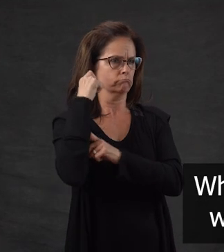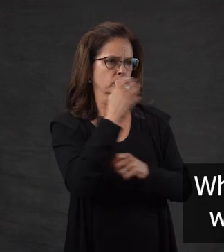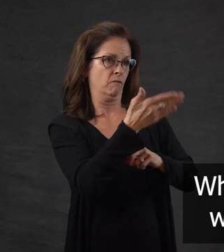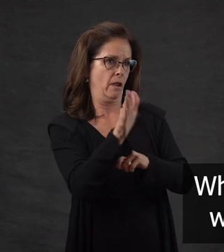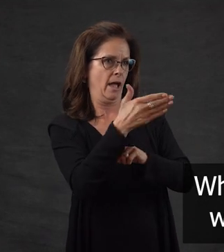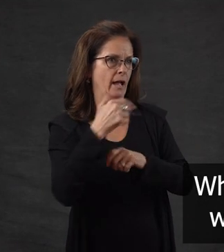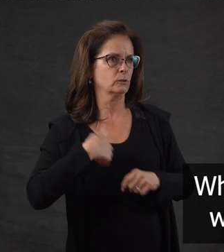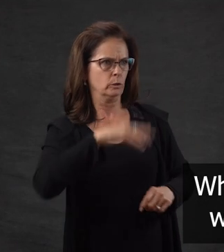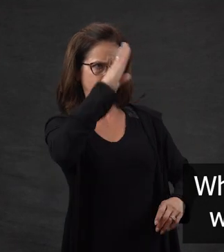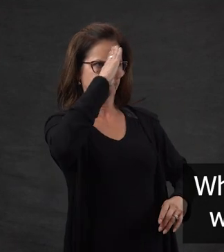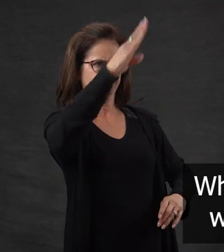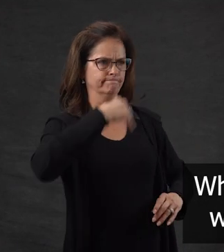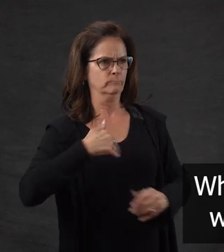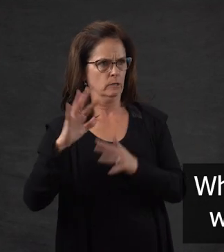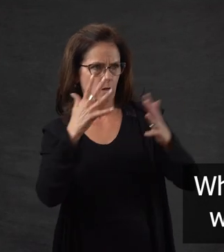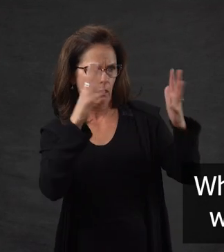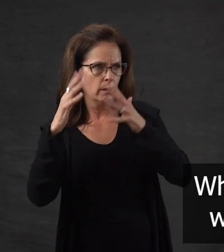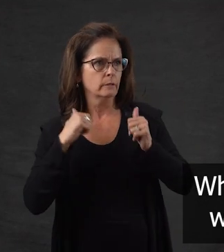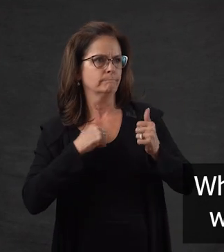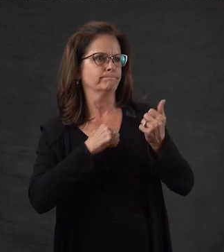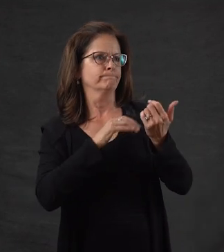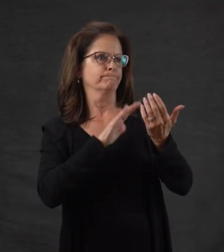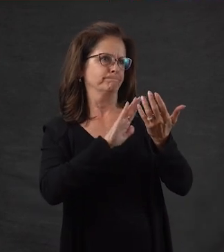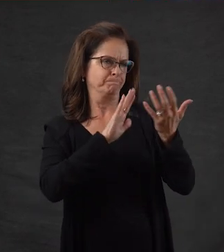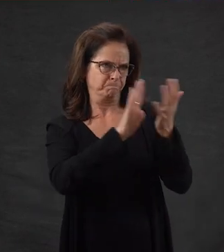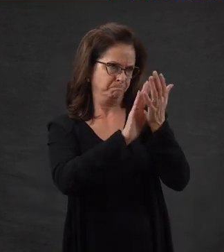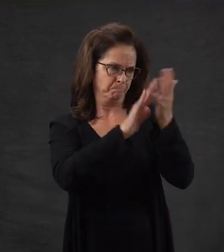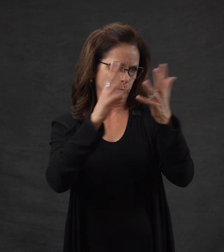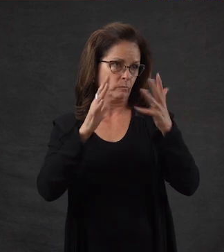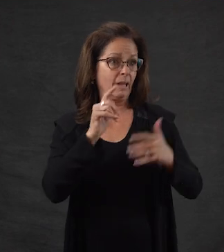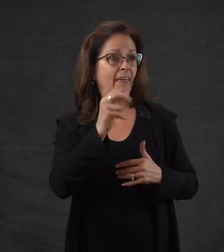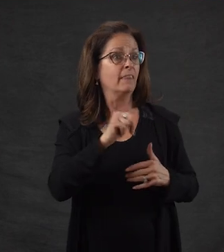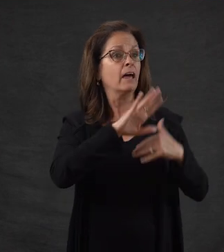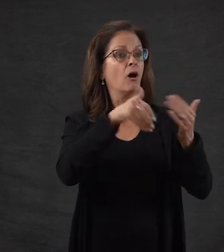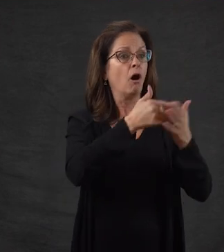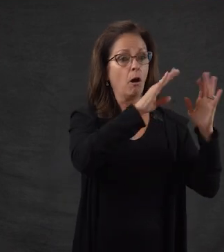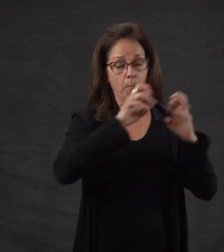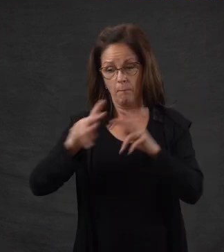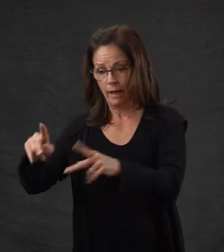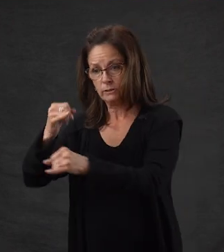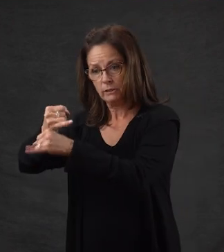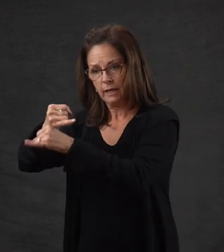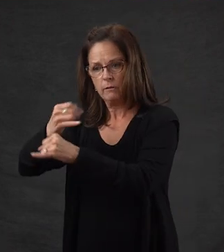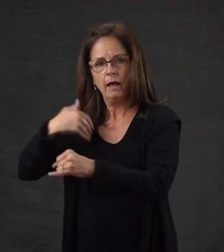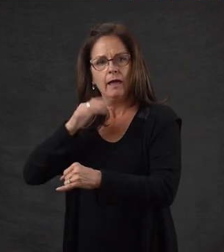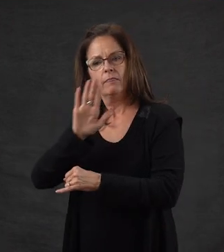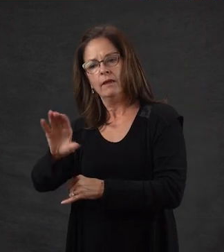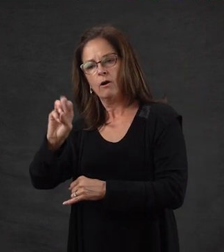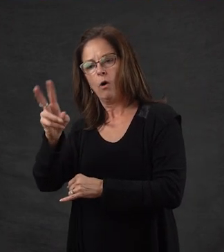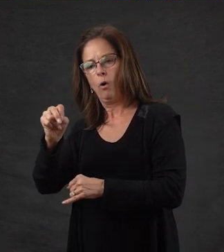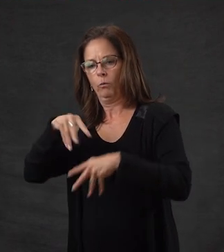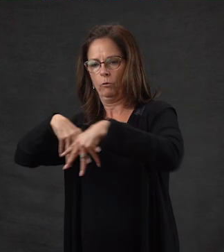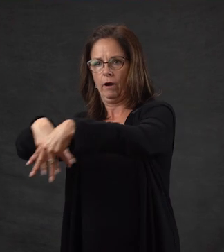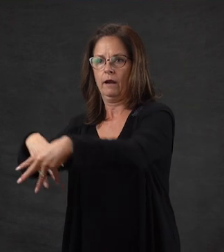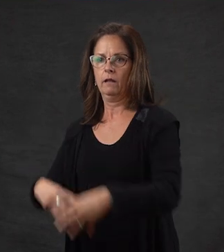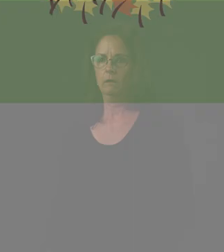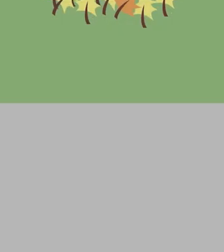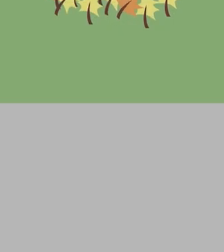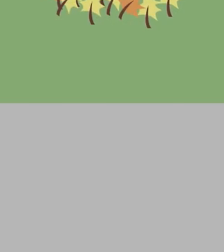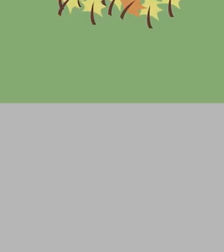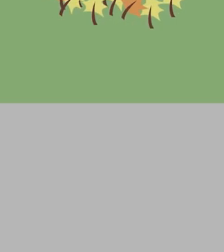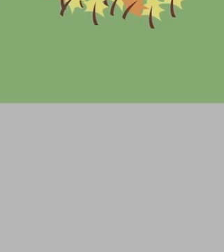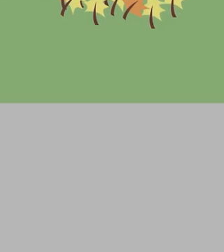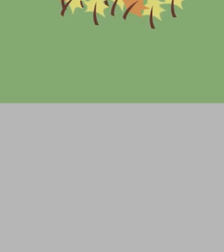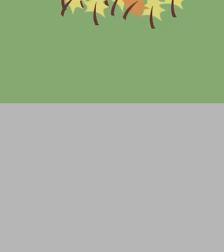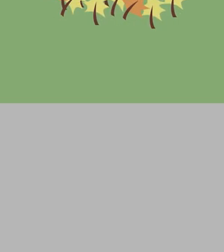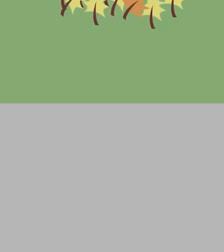flags, we saluted and clapped our hands. Then, they had their own parade on campus. Animation, Students Marching, Some with